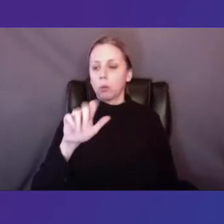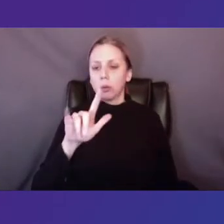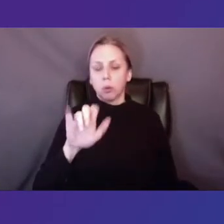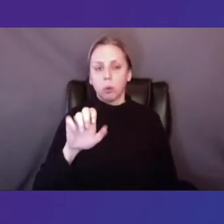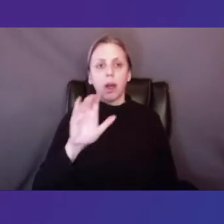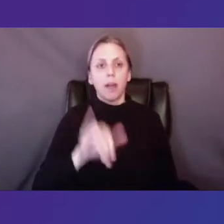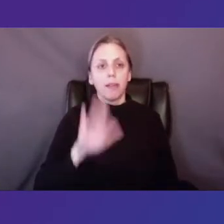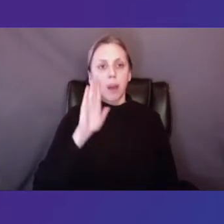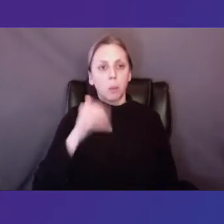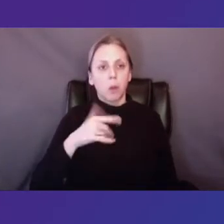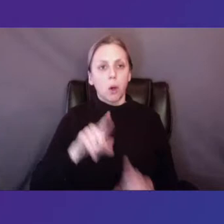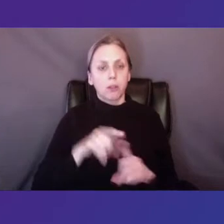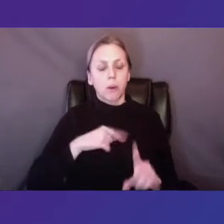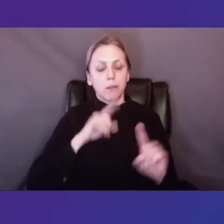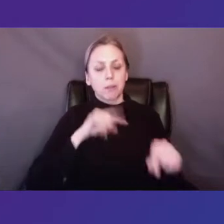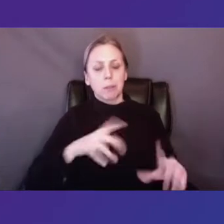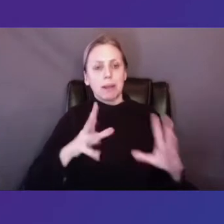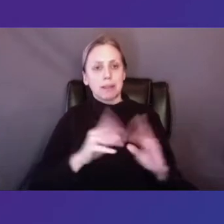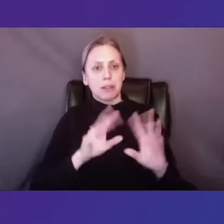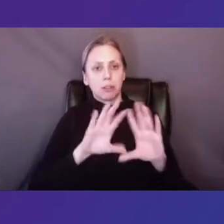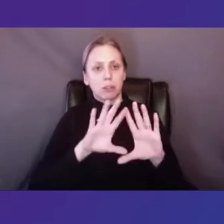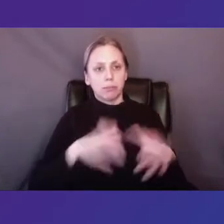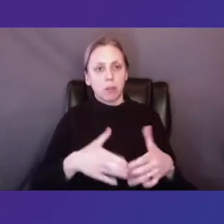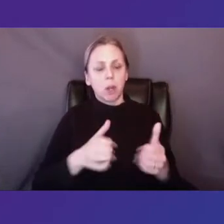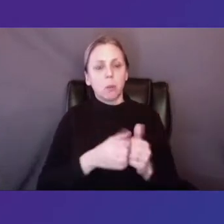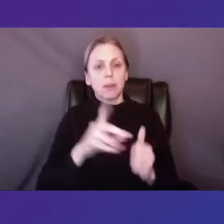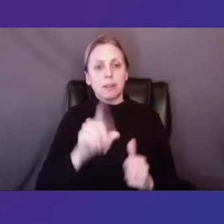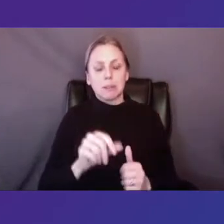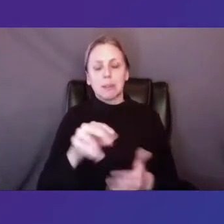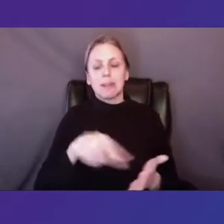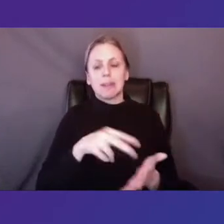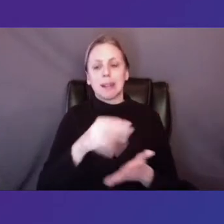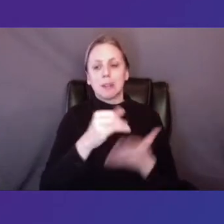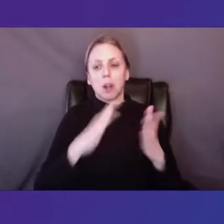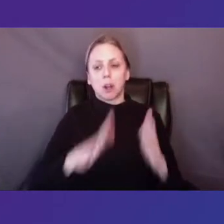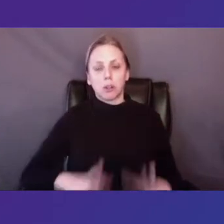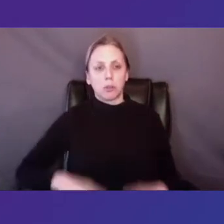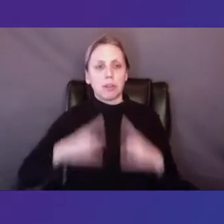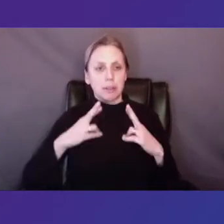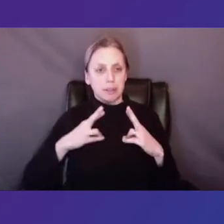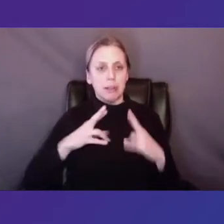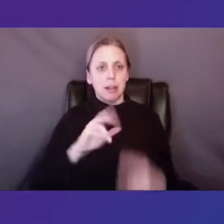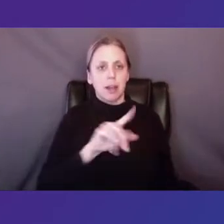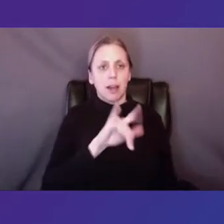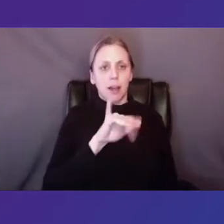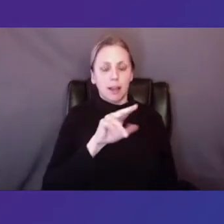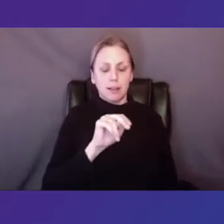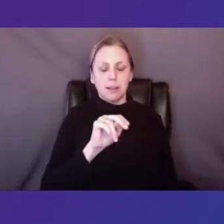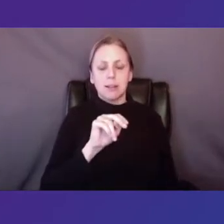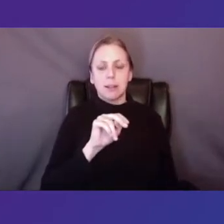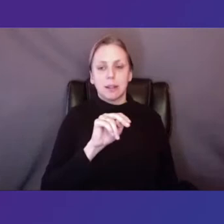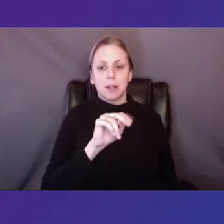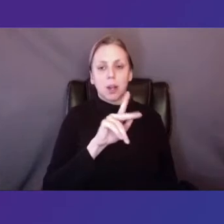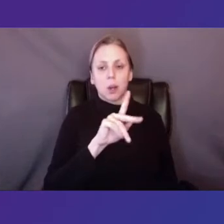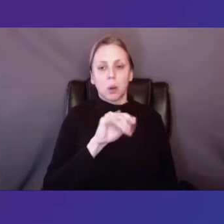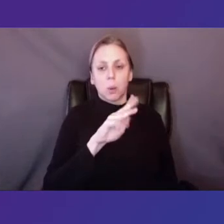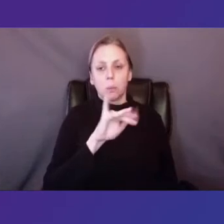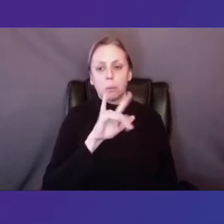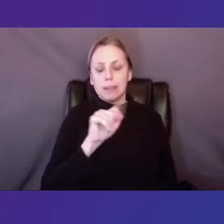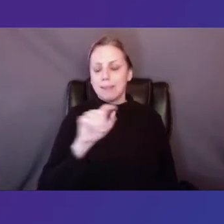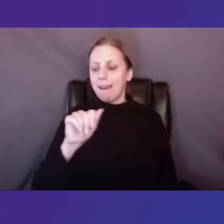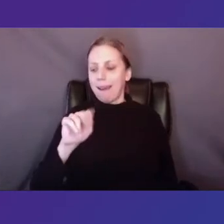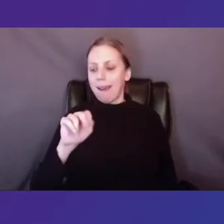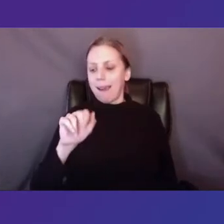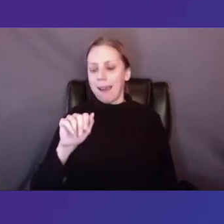followed by a response session with disability dance artistry residents, Alison Copete, Anna Gishon,